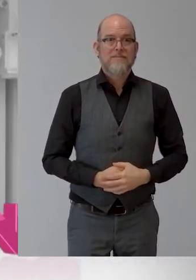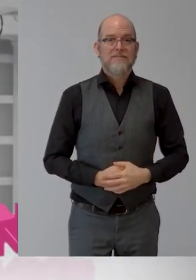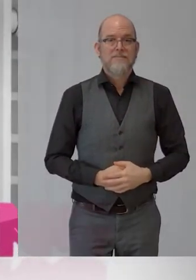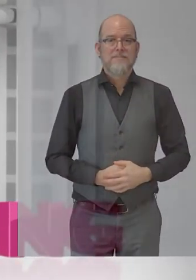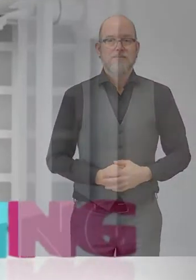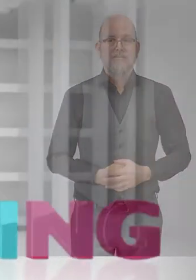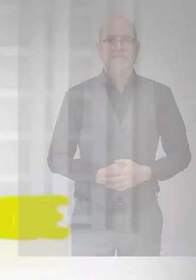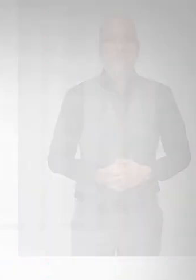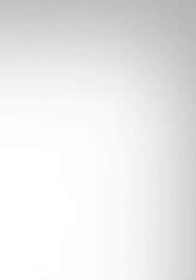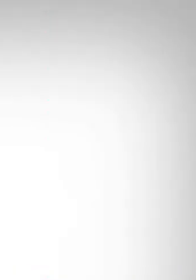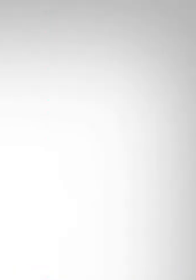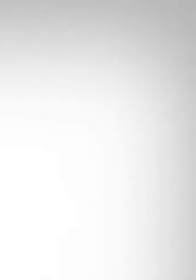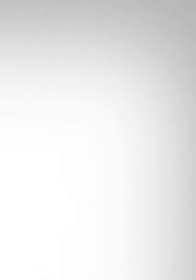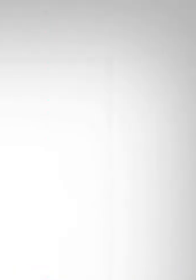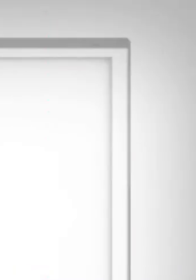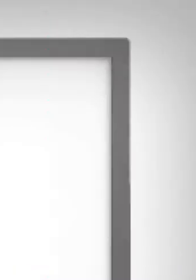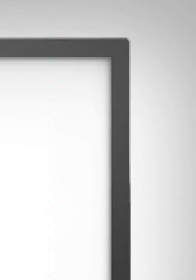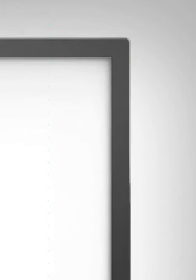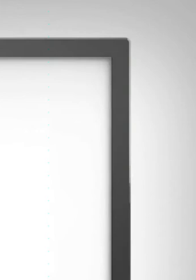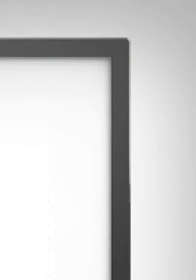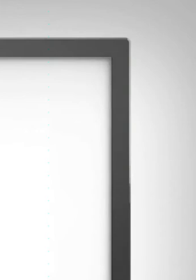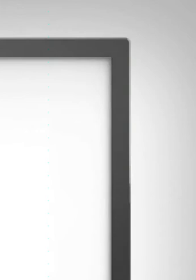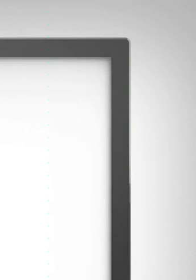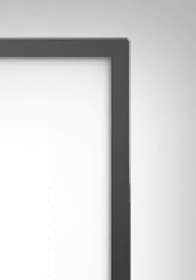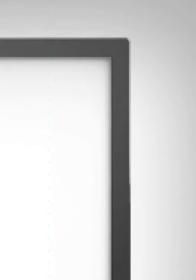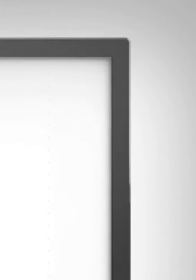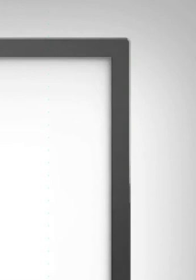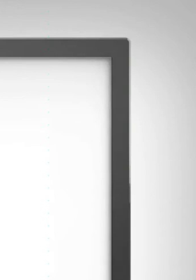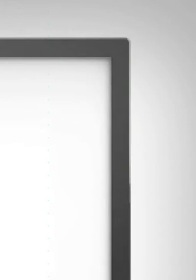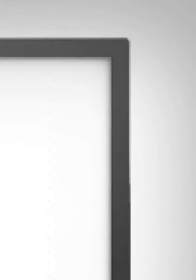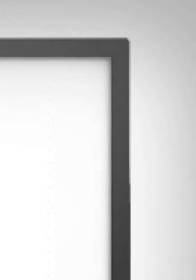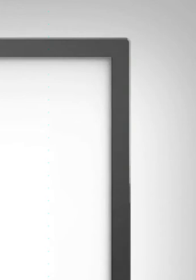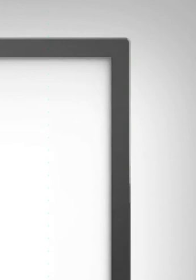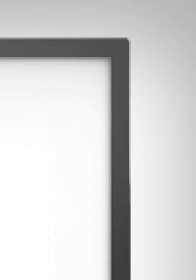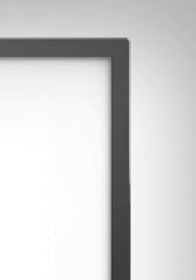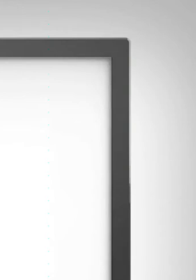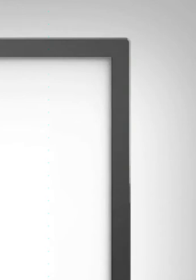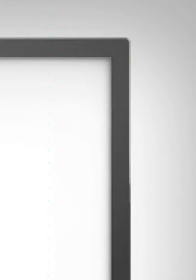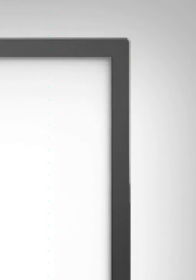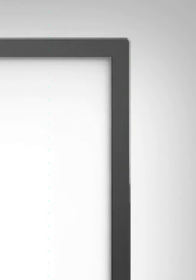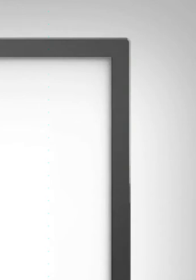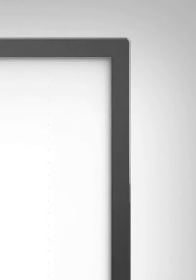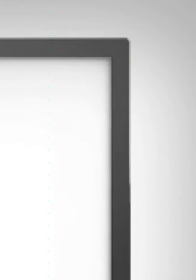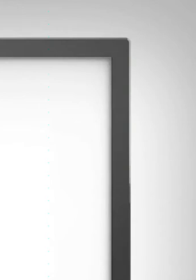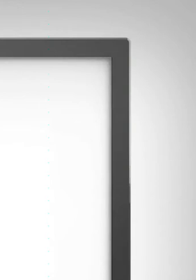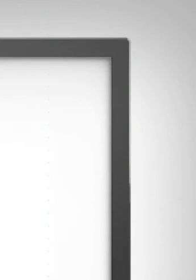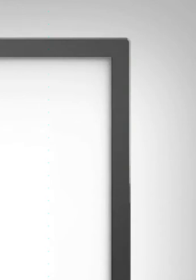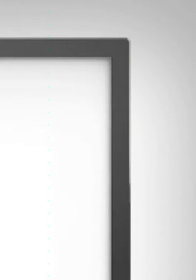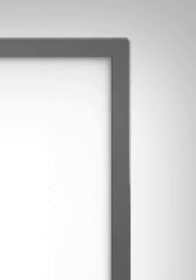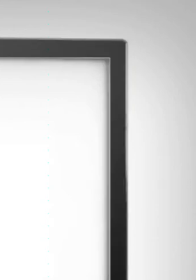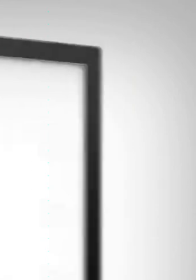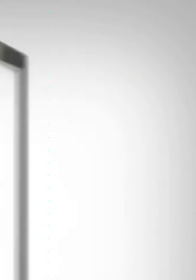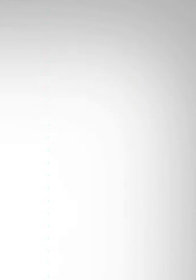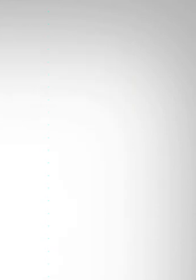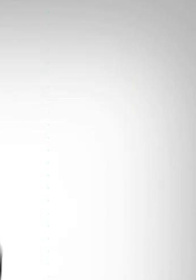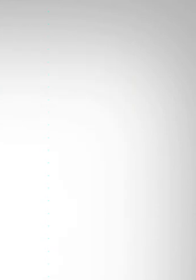3D printing with Tinker and Botch. So, how does 3D printers work? Well, first, we need something to